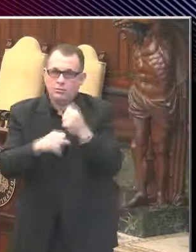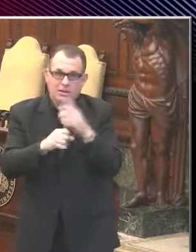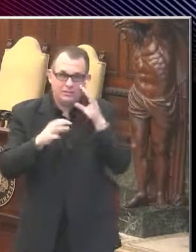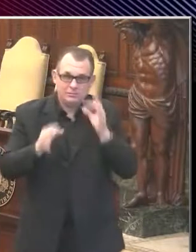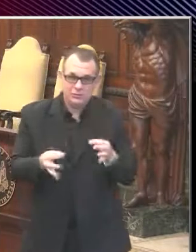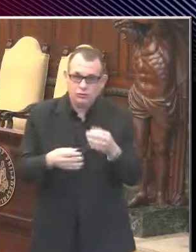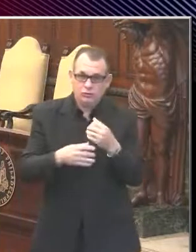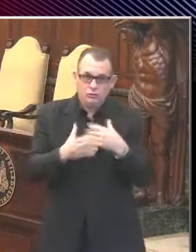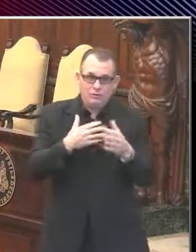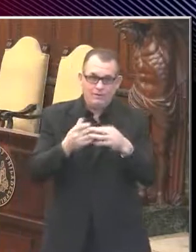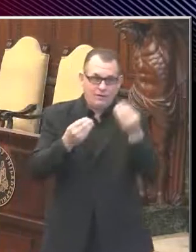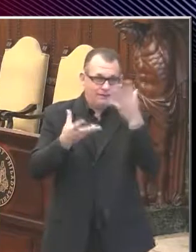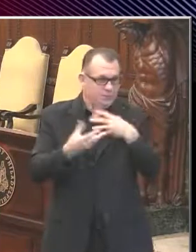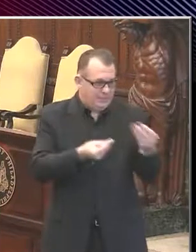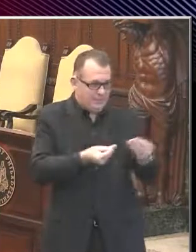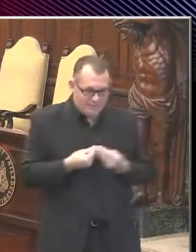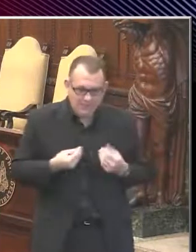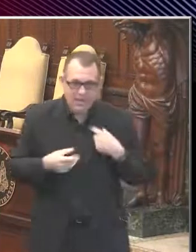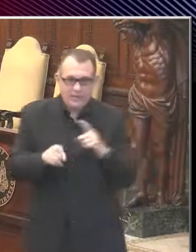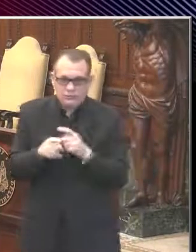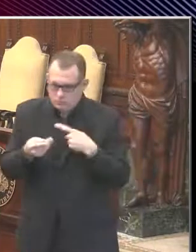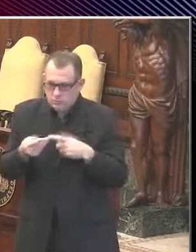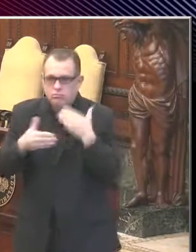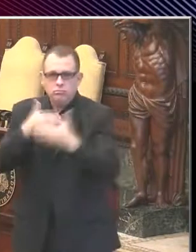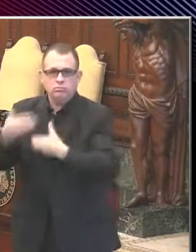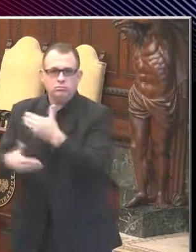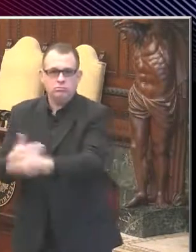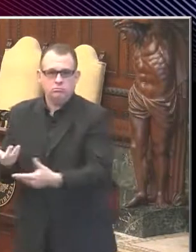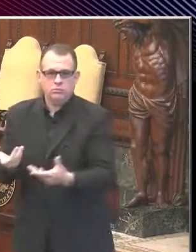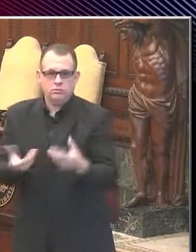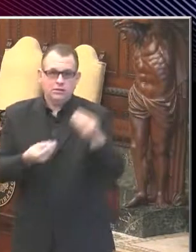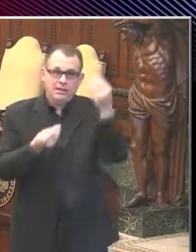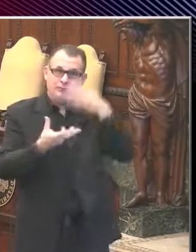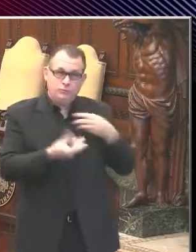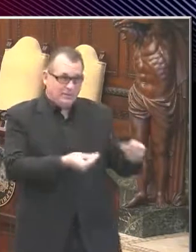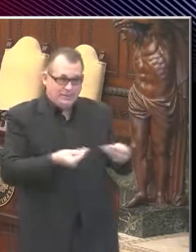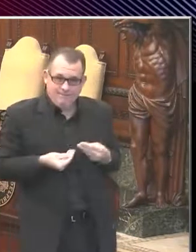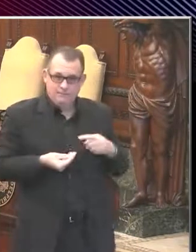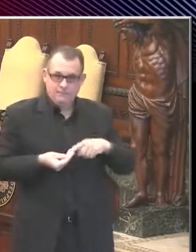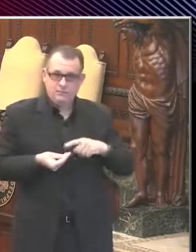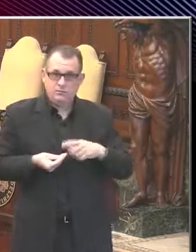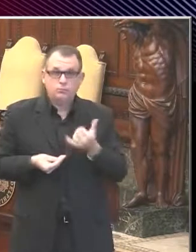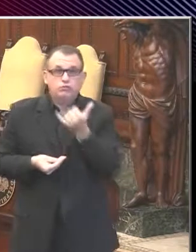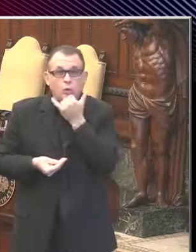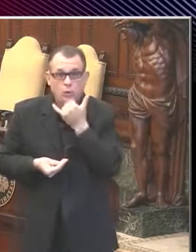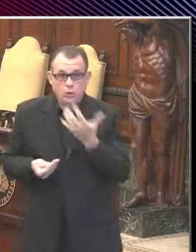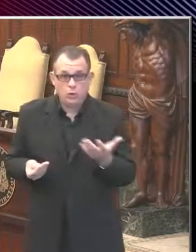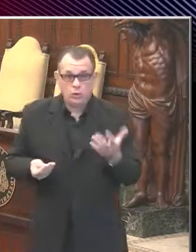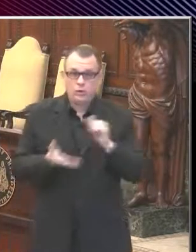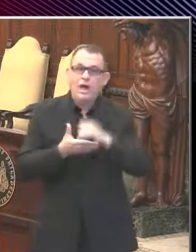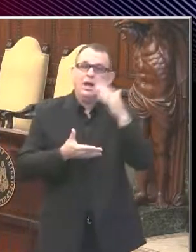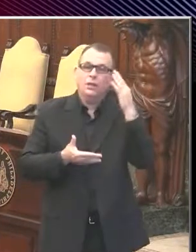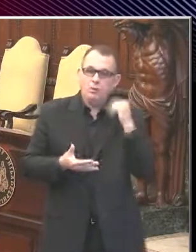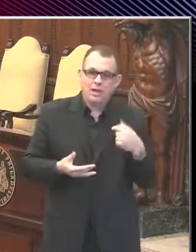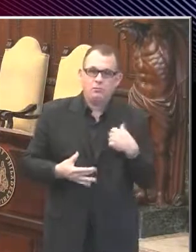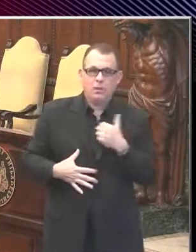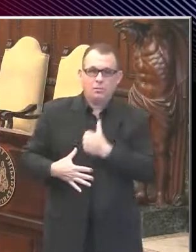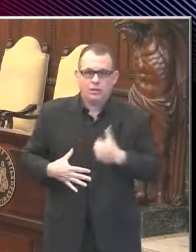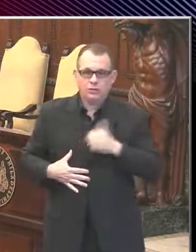provided to us at the time. That information turned out to be incorrect or misleading. And that's why the apology came yesterday,